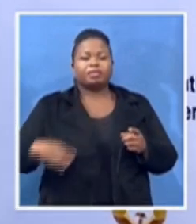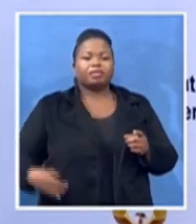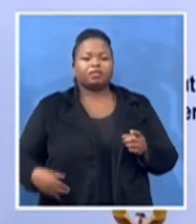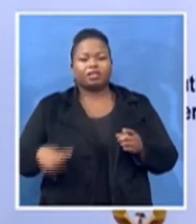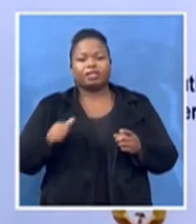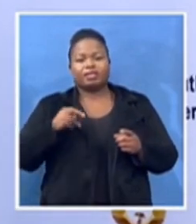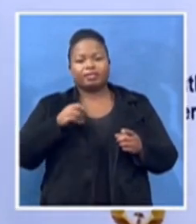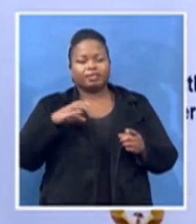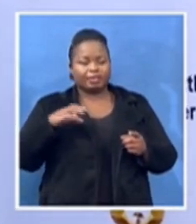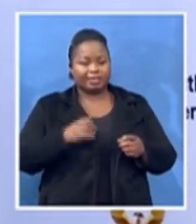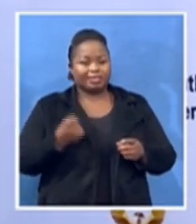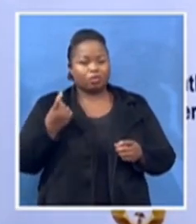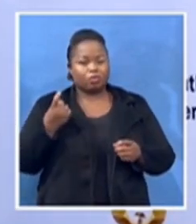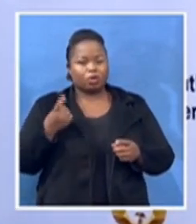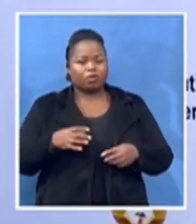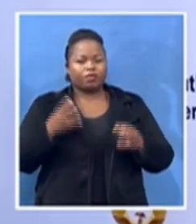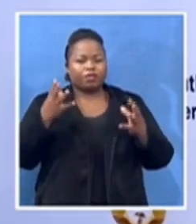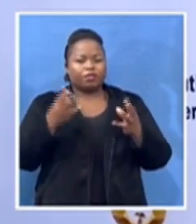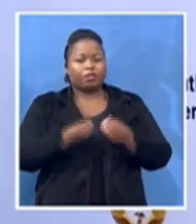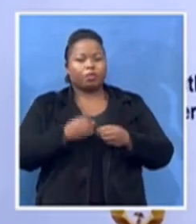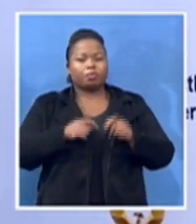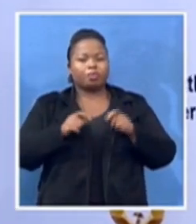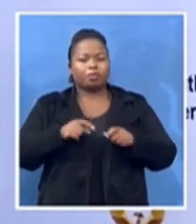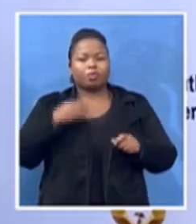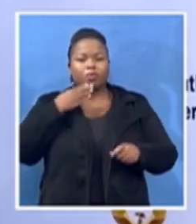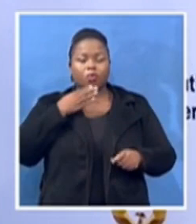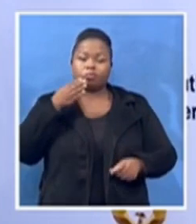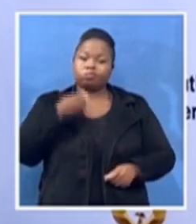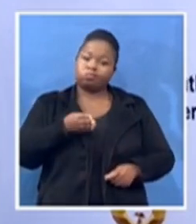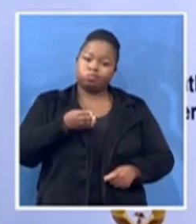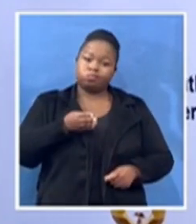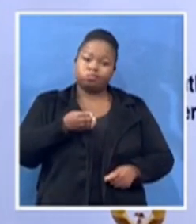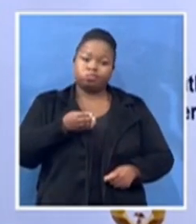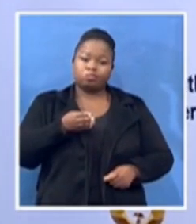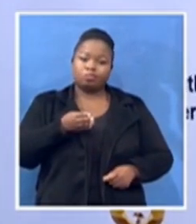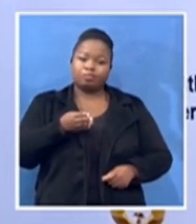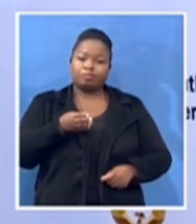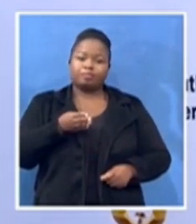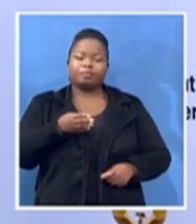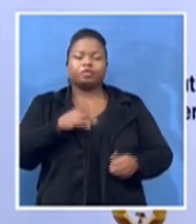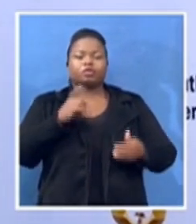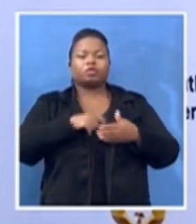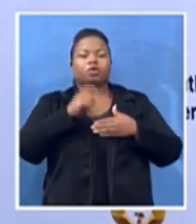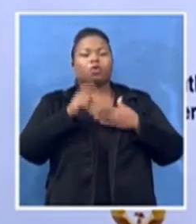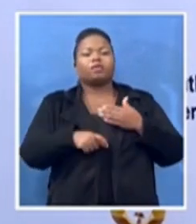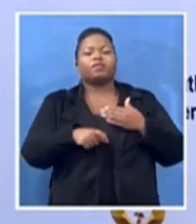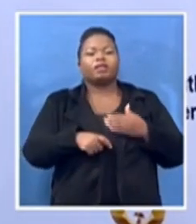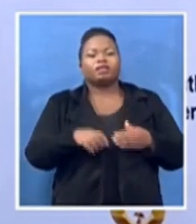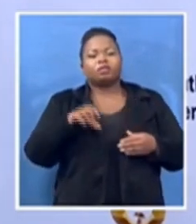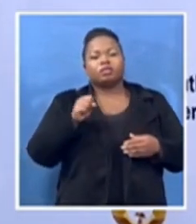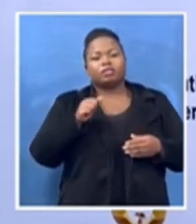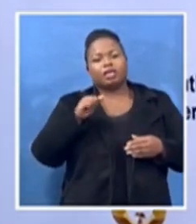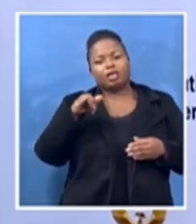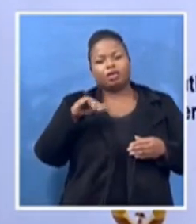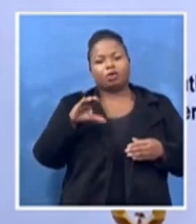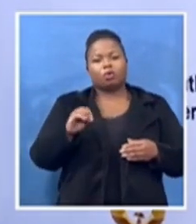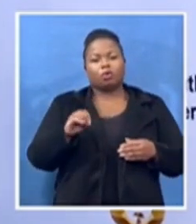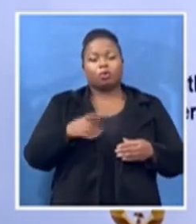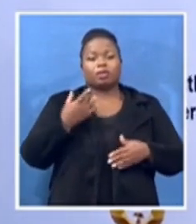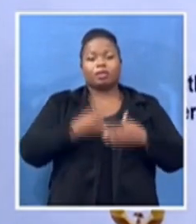a few living who attended the conference of psycho that was in kanyamazan in pumalanga